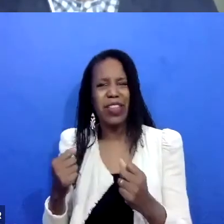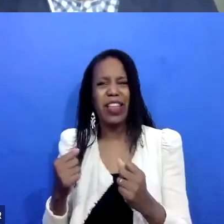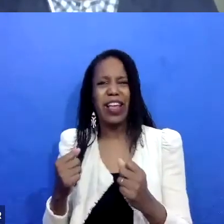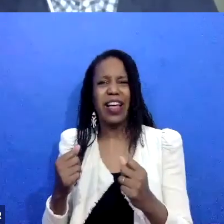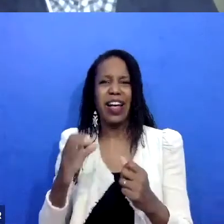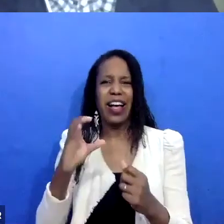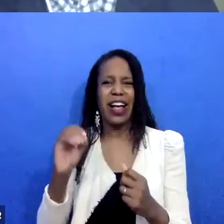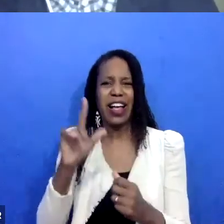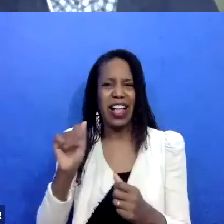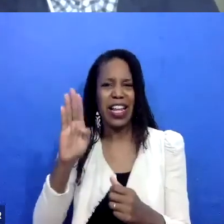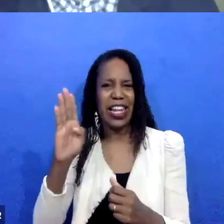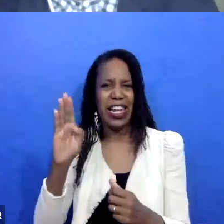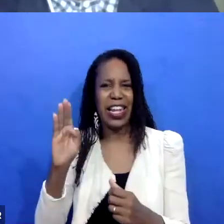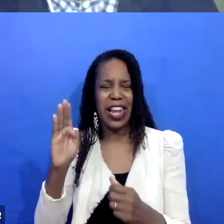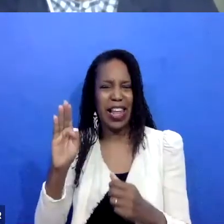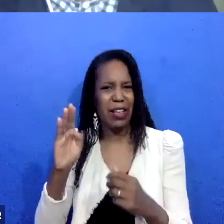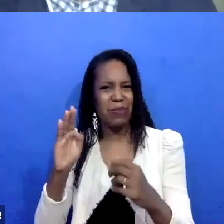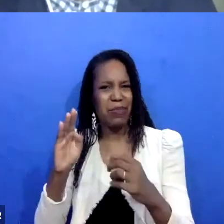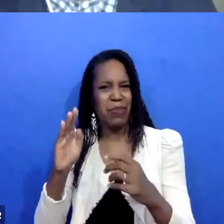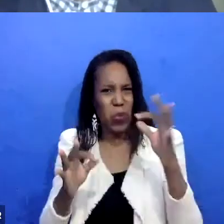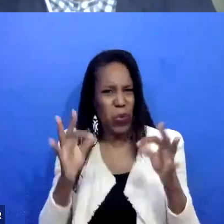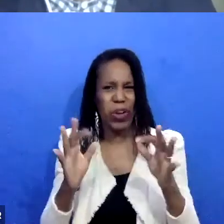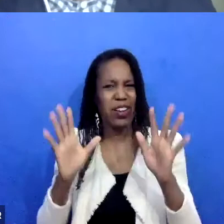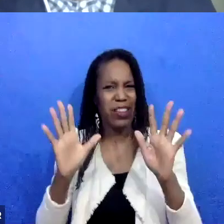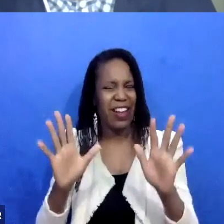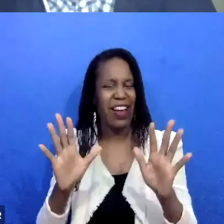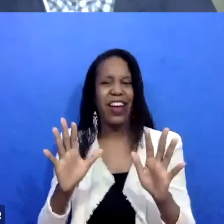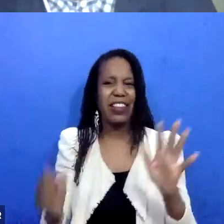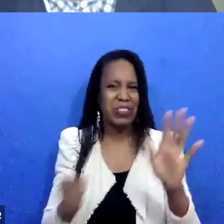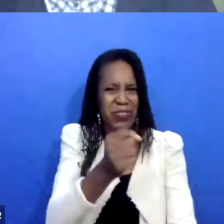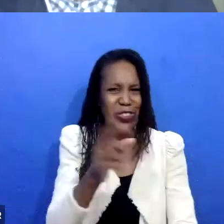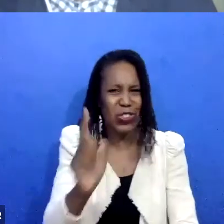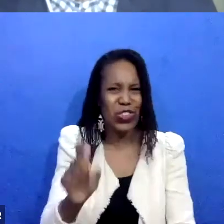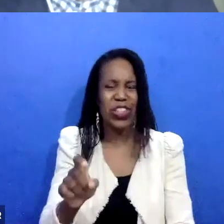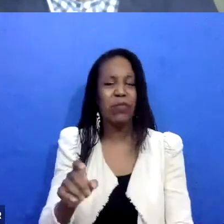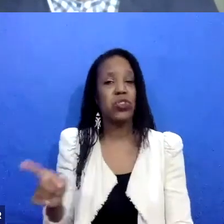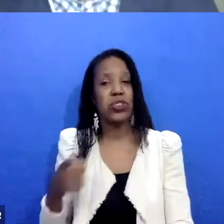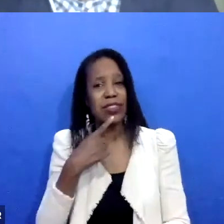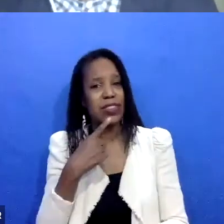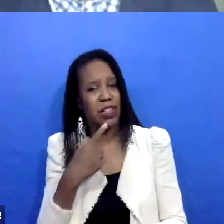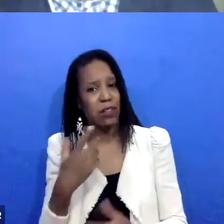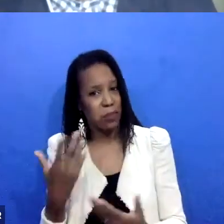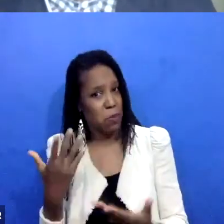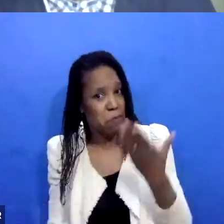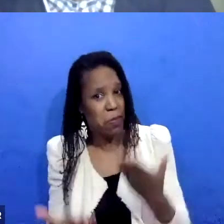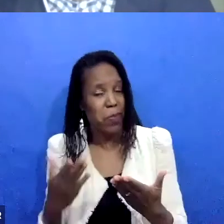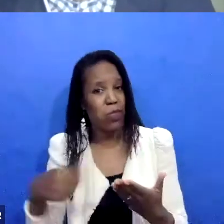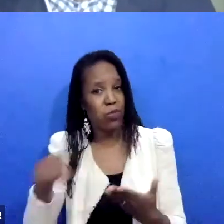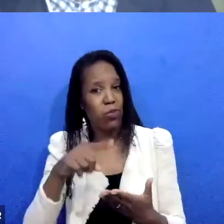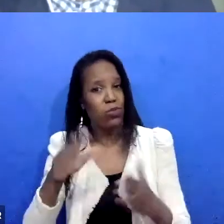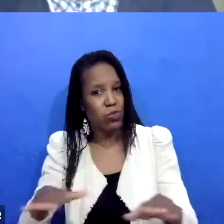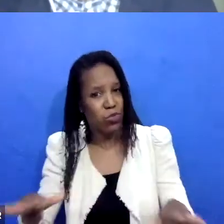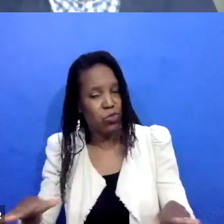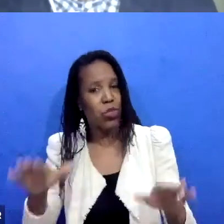really did not get like, that's really a list. And you're really denying kids who could take responsibility, this amazing pre-charged diversion program.